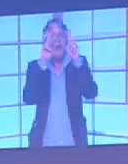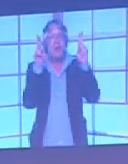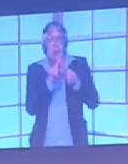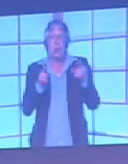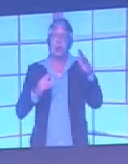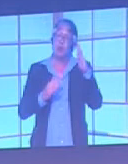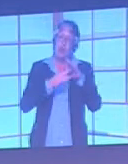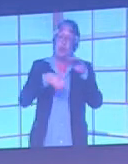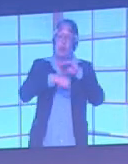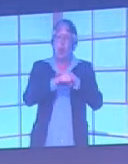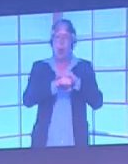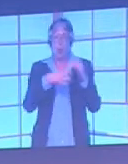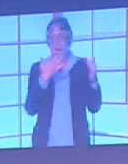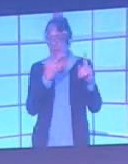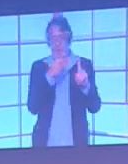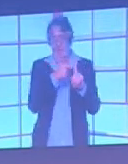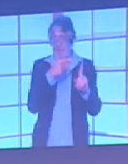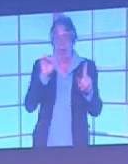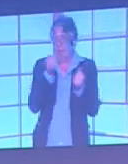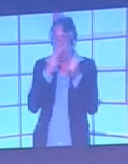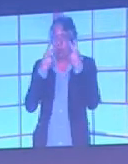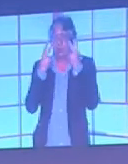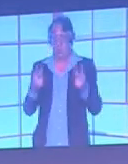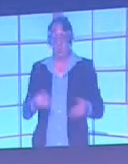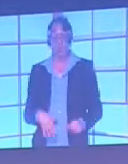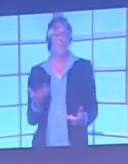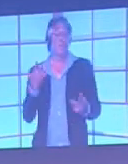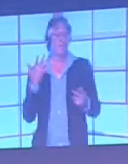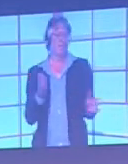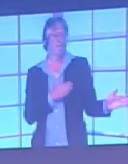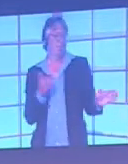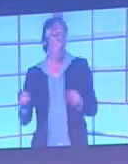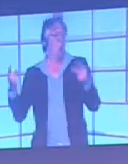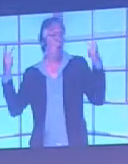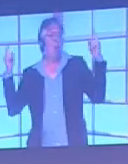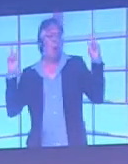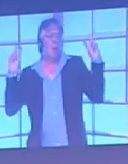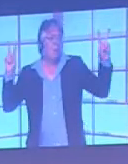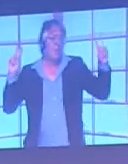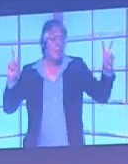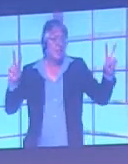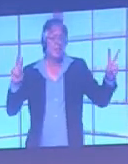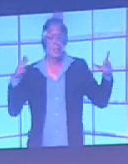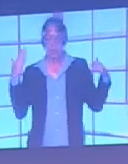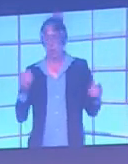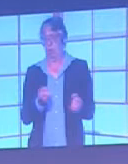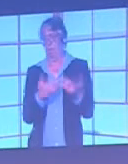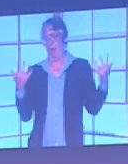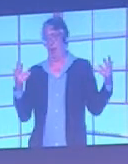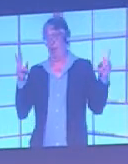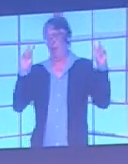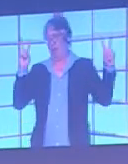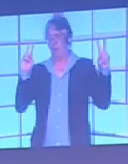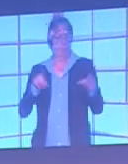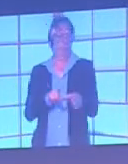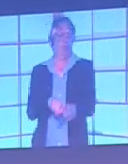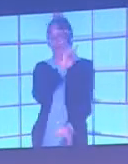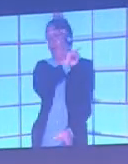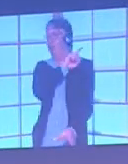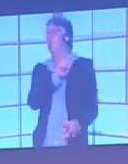both sides. Spectators, you now know, are already switching off inaccessible TV coverage.